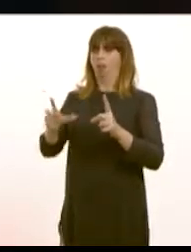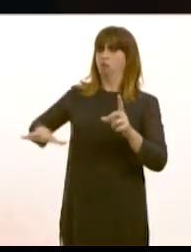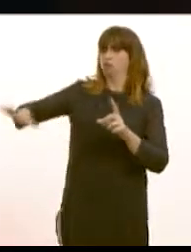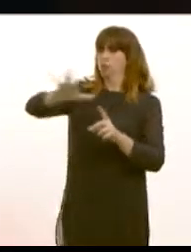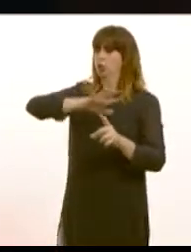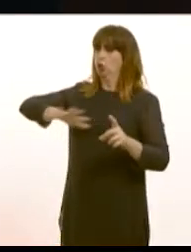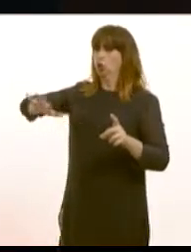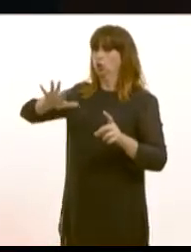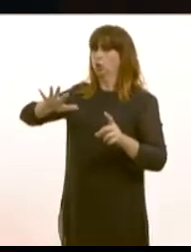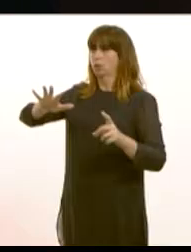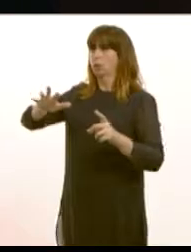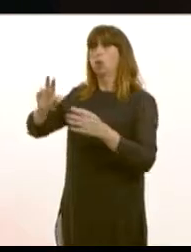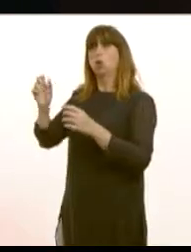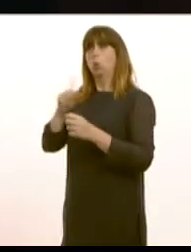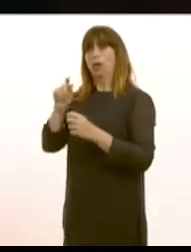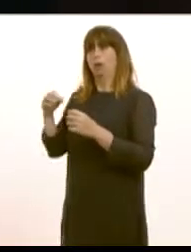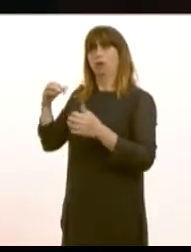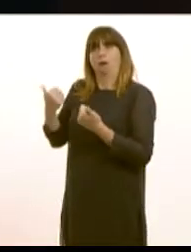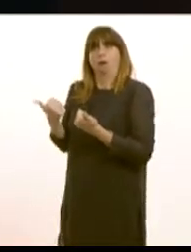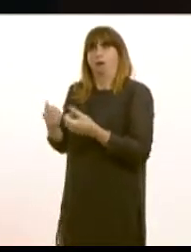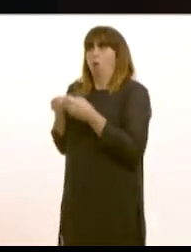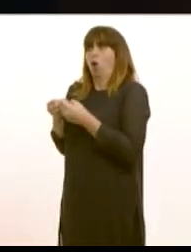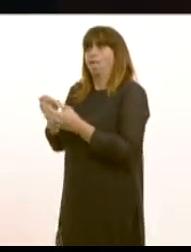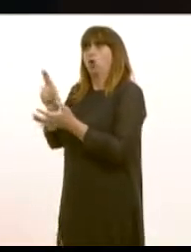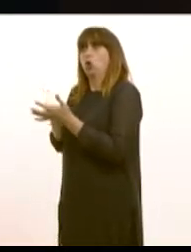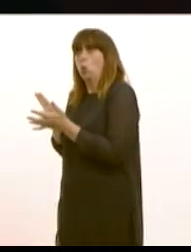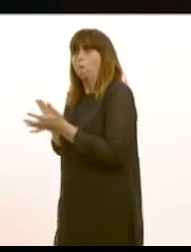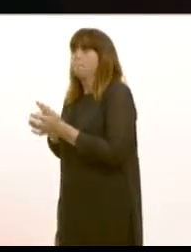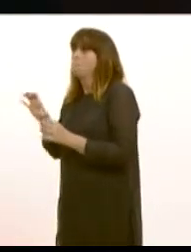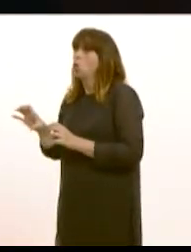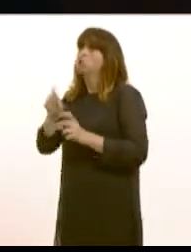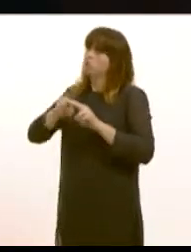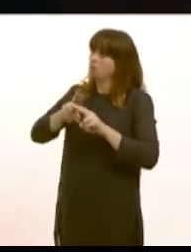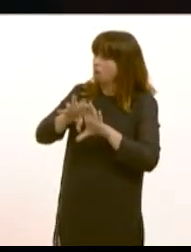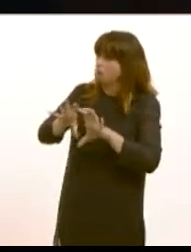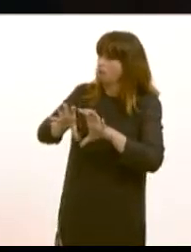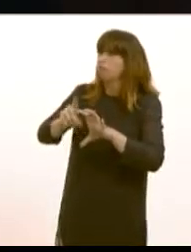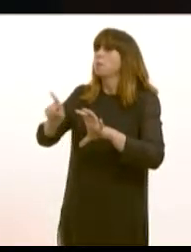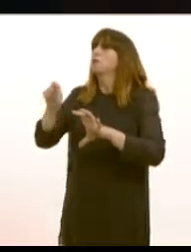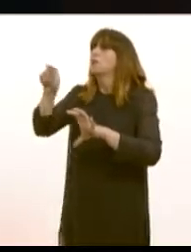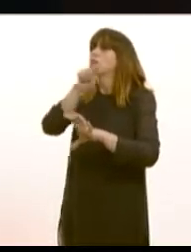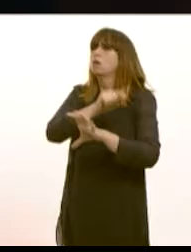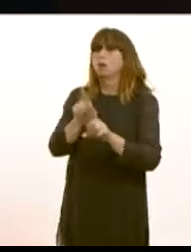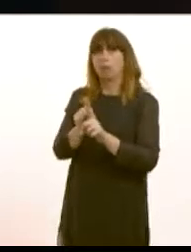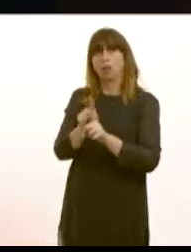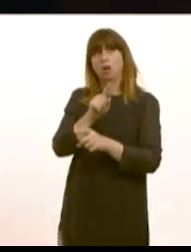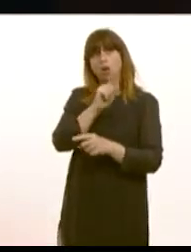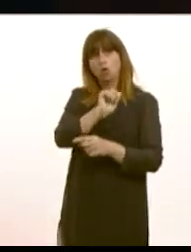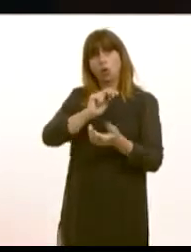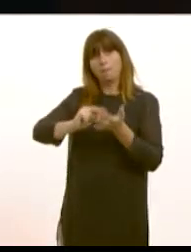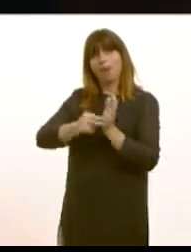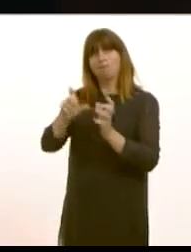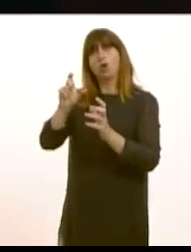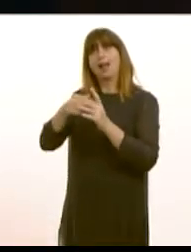should be afforded to the City of Newport and other centres outside Cardiff itself Will the First Minister therefore confirm that his plans for the Capital